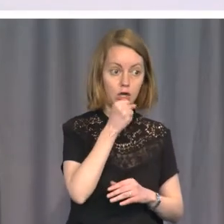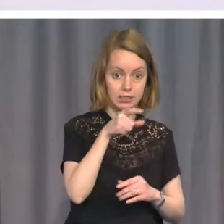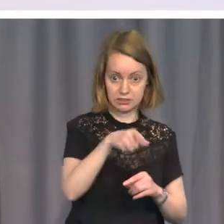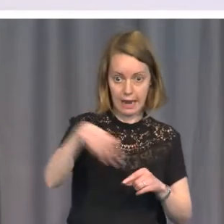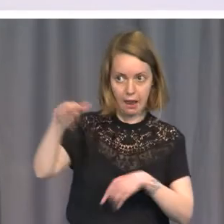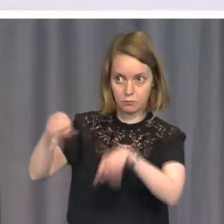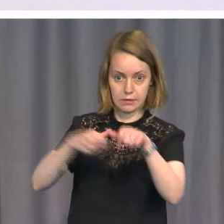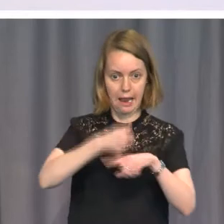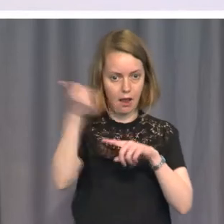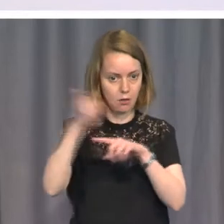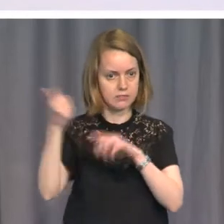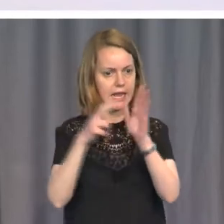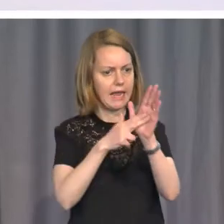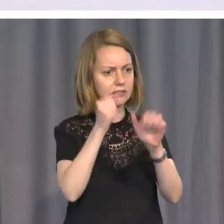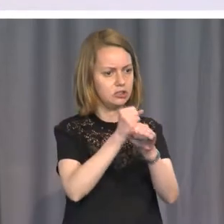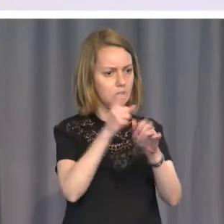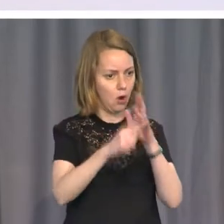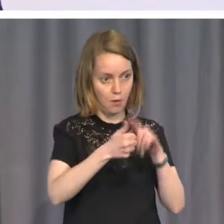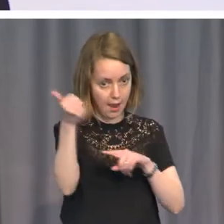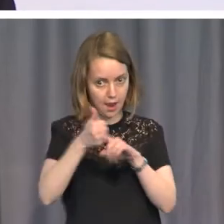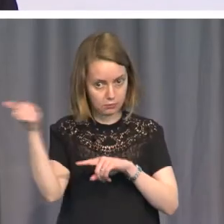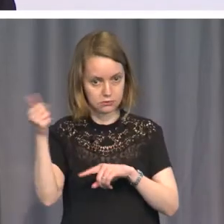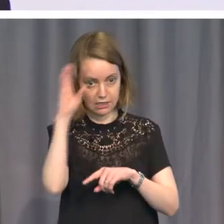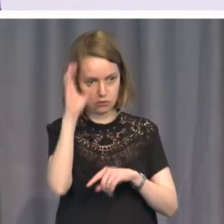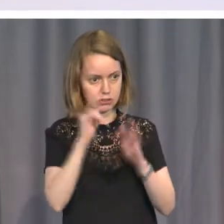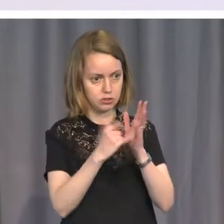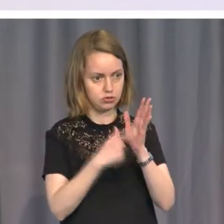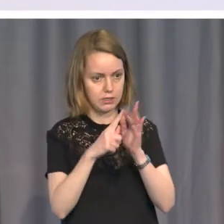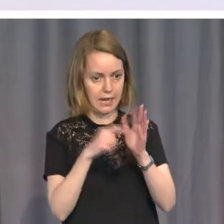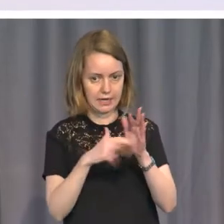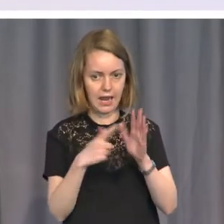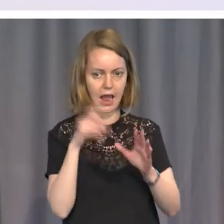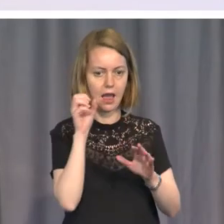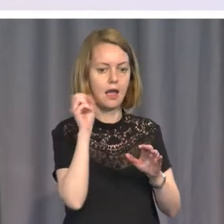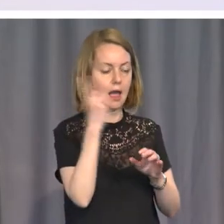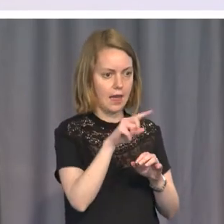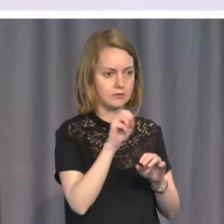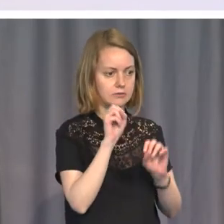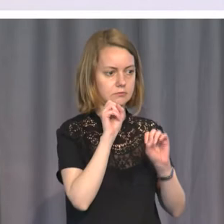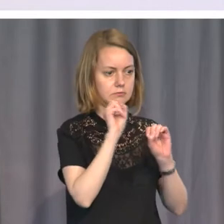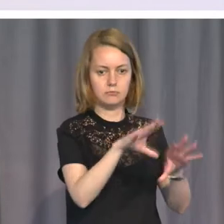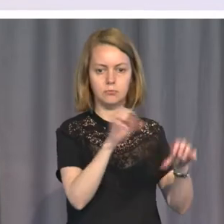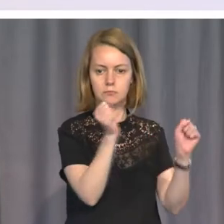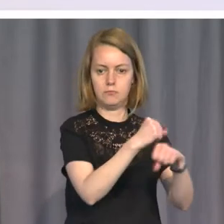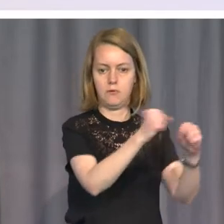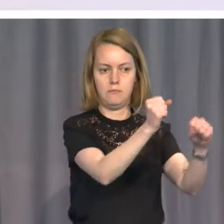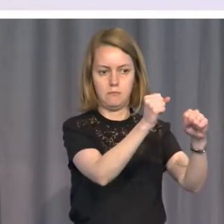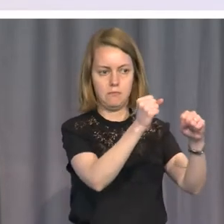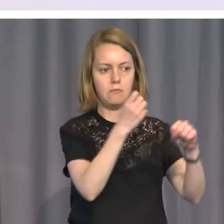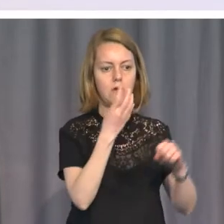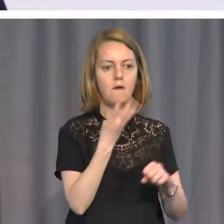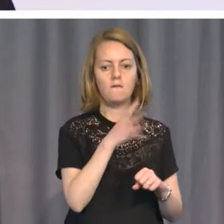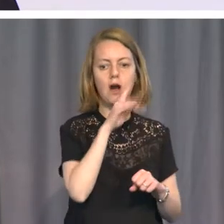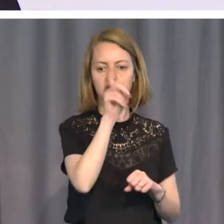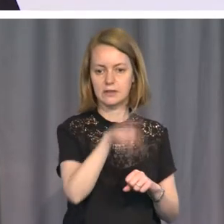NGOs from the area, from the country, actually, and they bombarded indiscriminately this 400